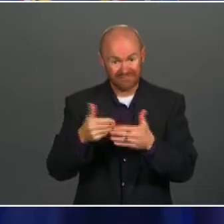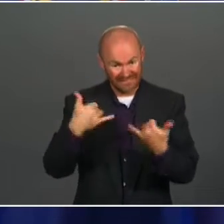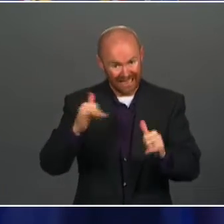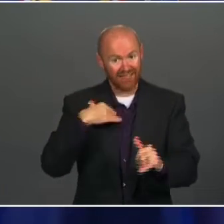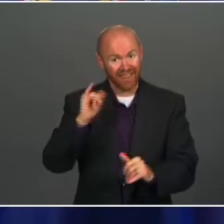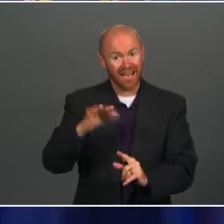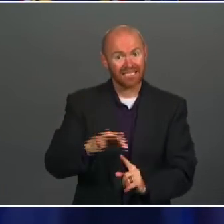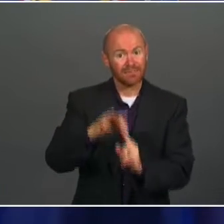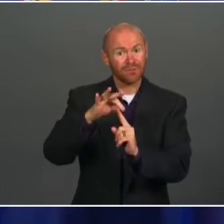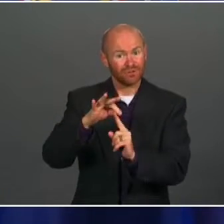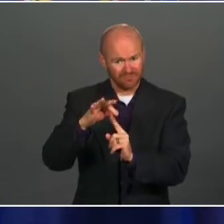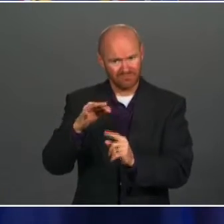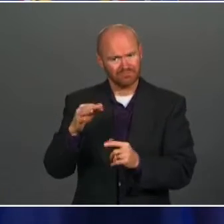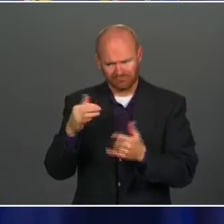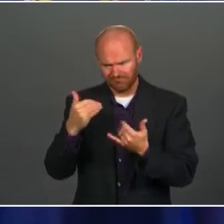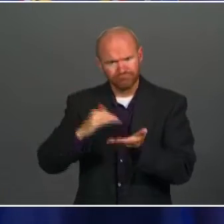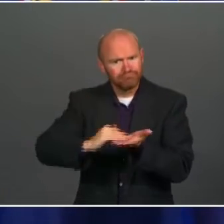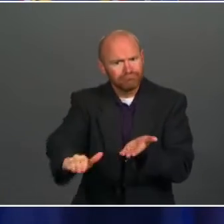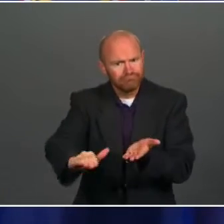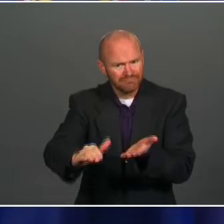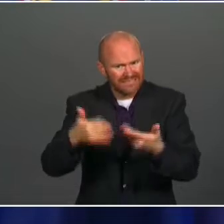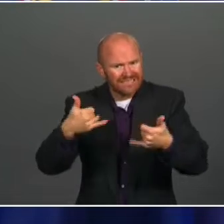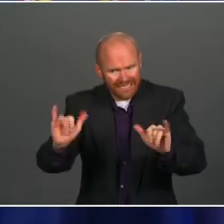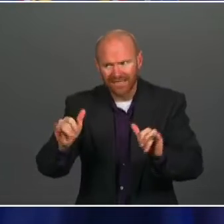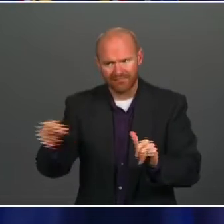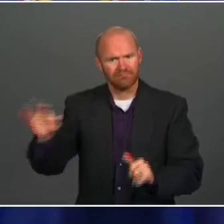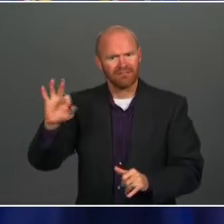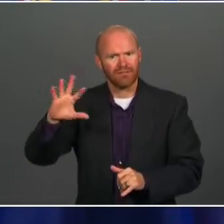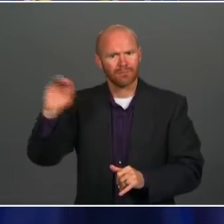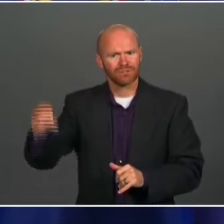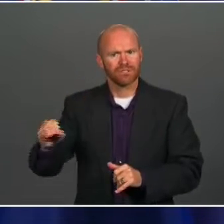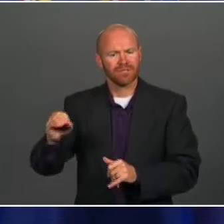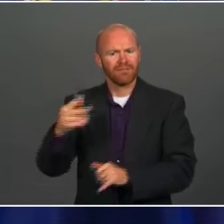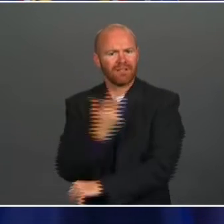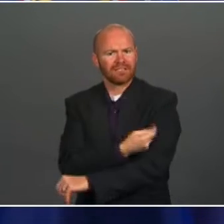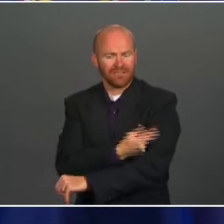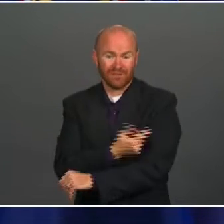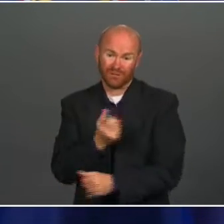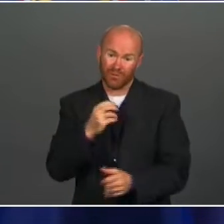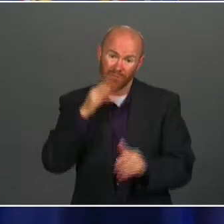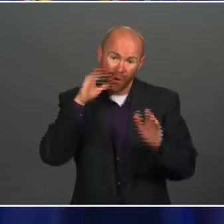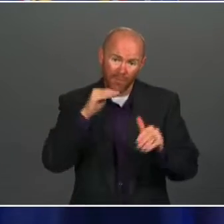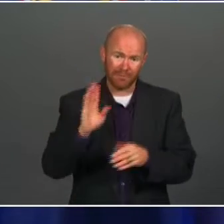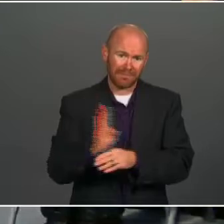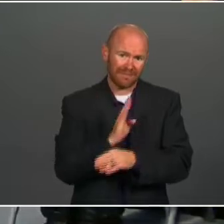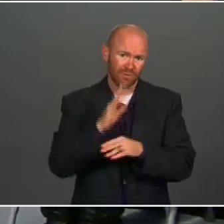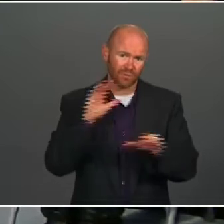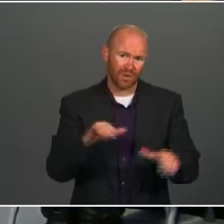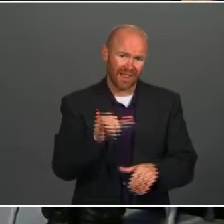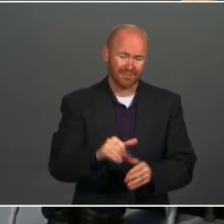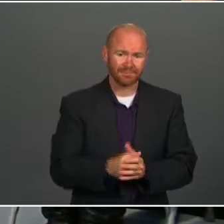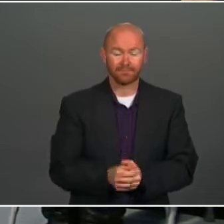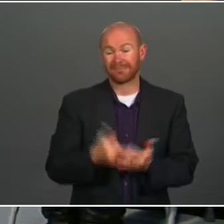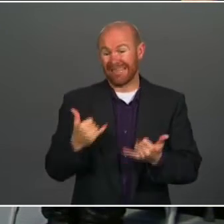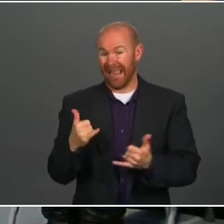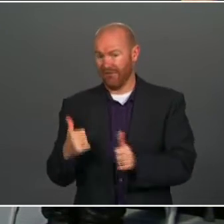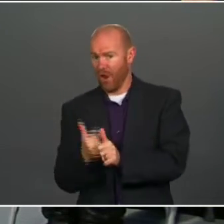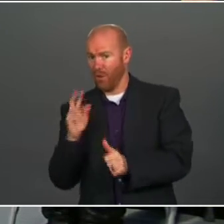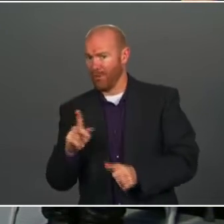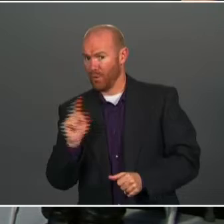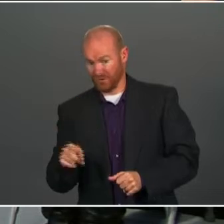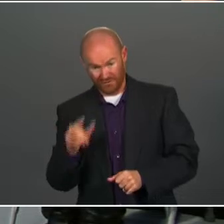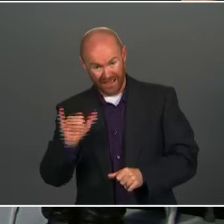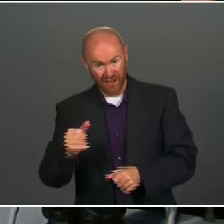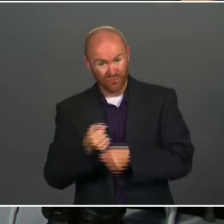are great numbers, and if we could get something close to that, we would be much better off. But does this just create more problems for private employers